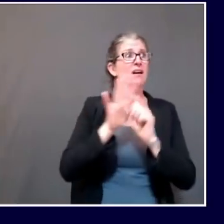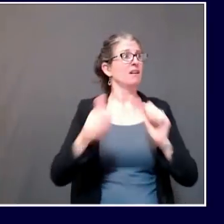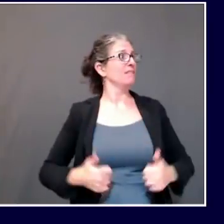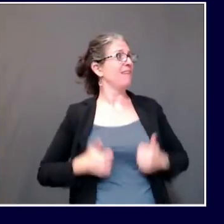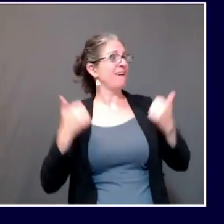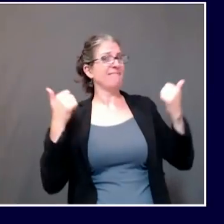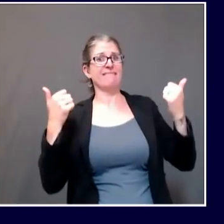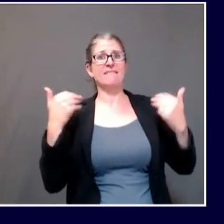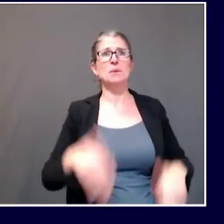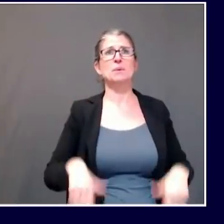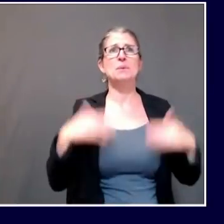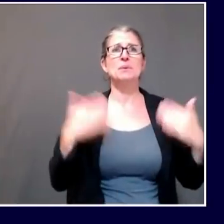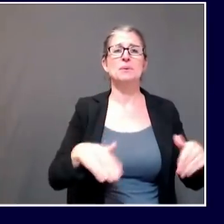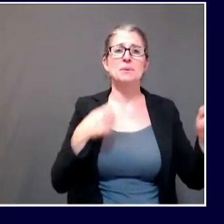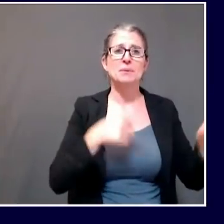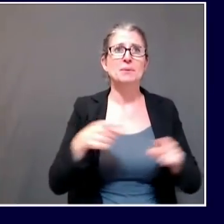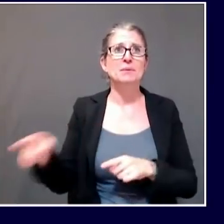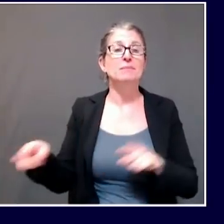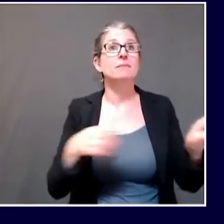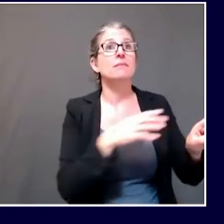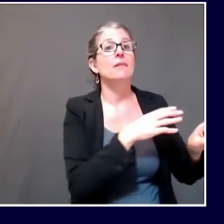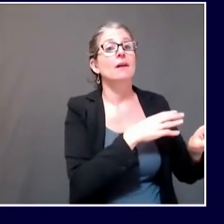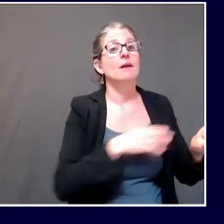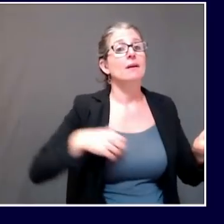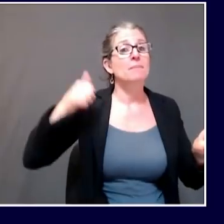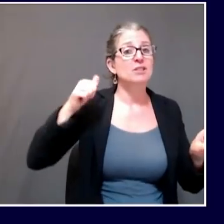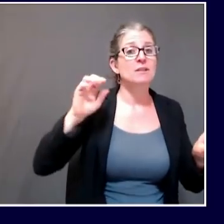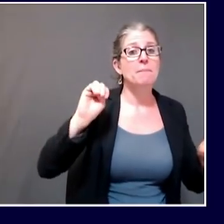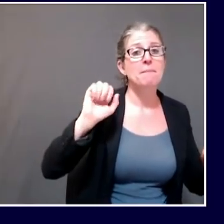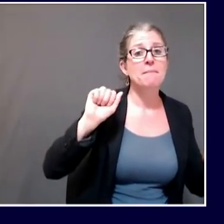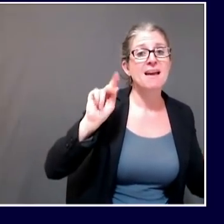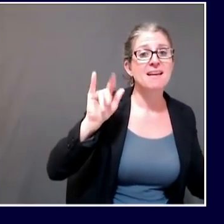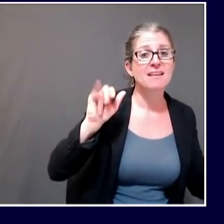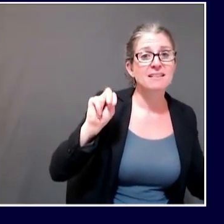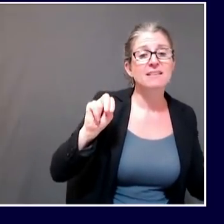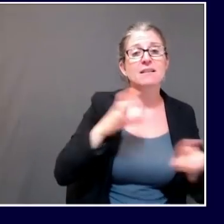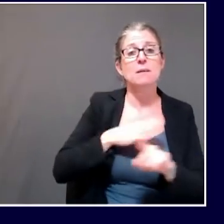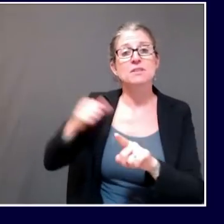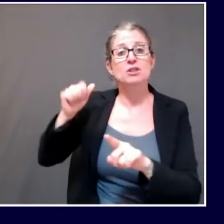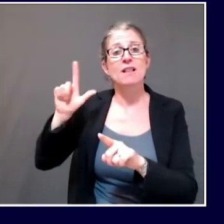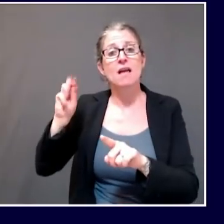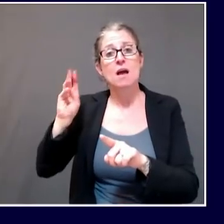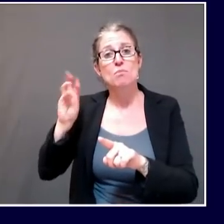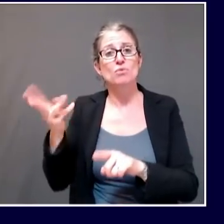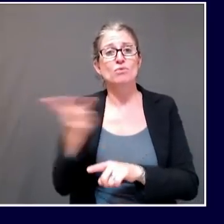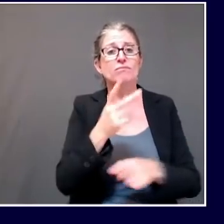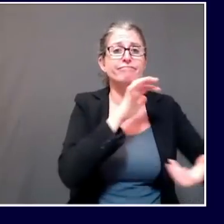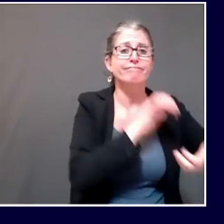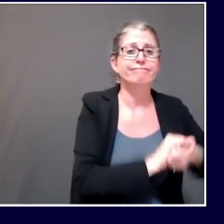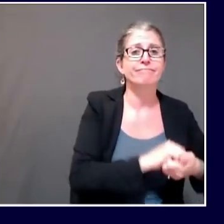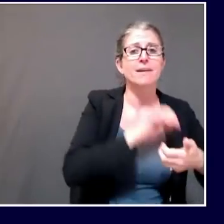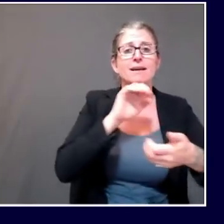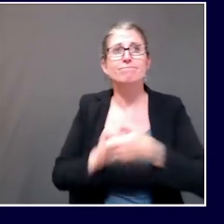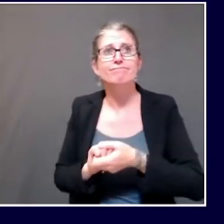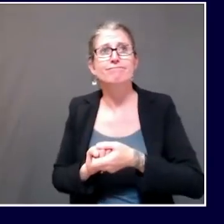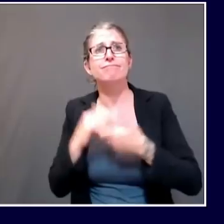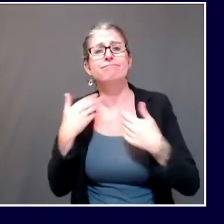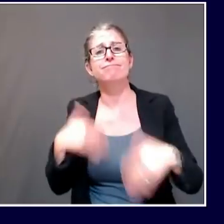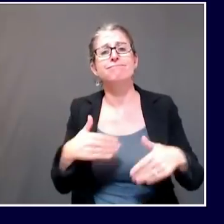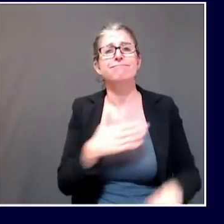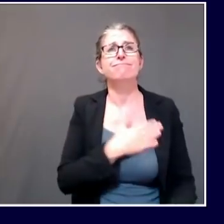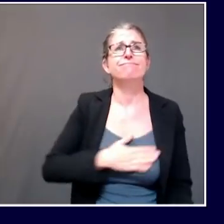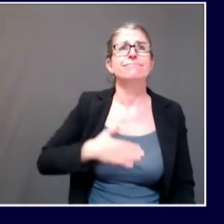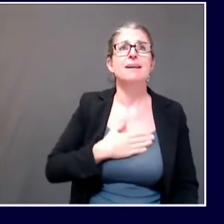Wambrew for their partnership with Maine CDC and for joining everyone today. As always, please take kind and please be